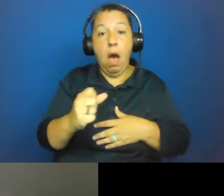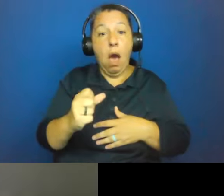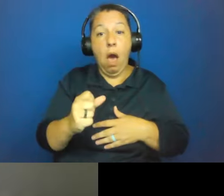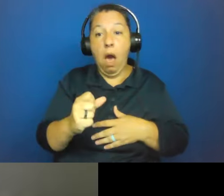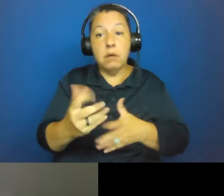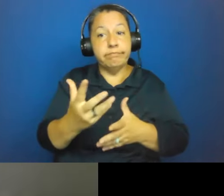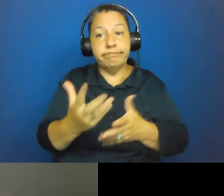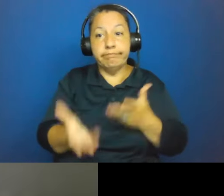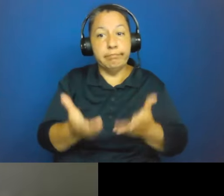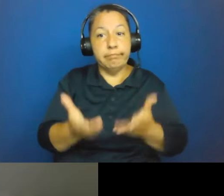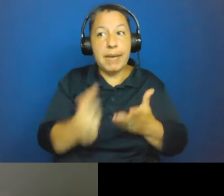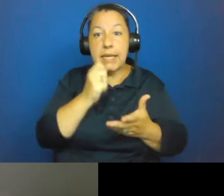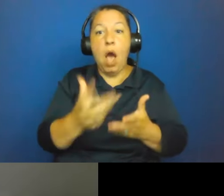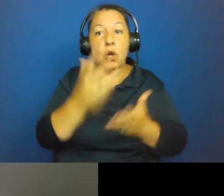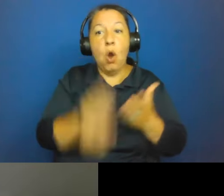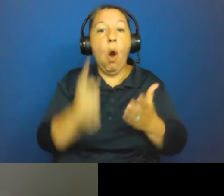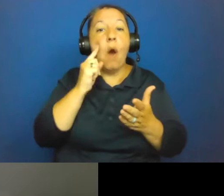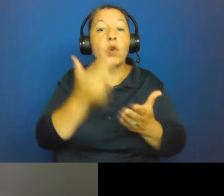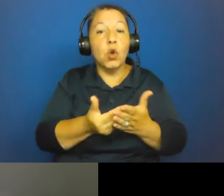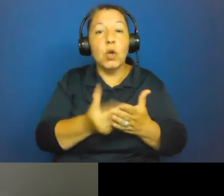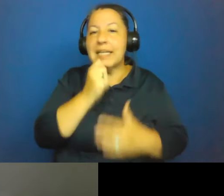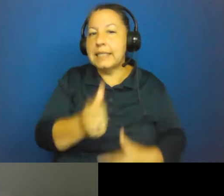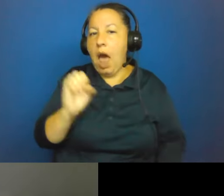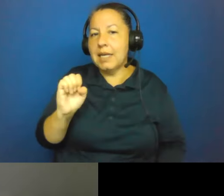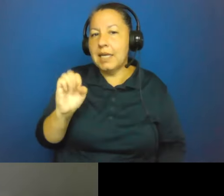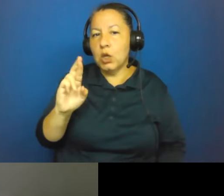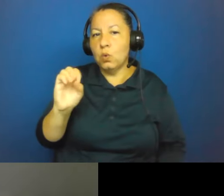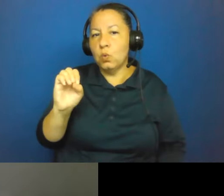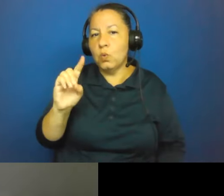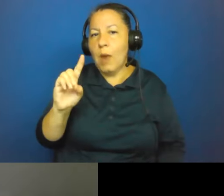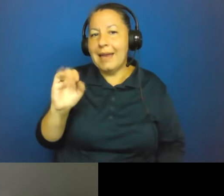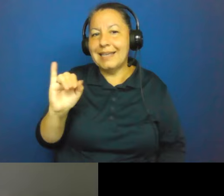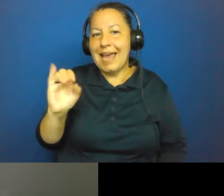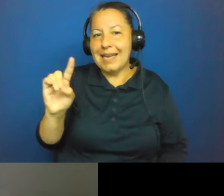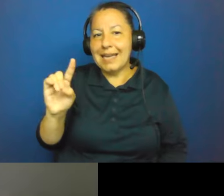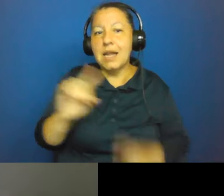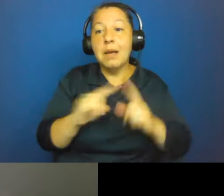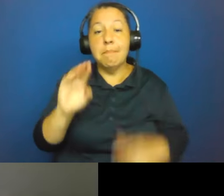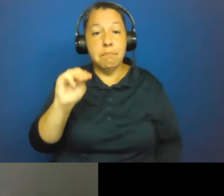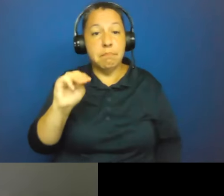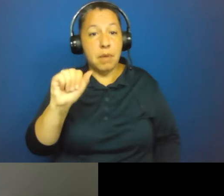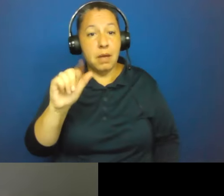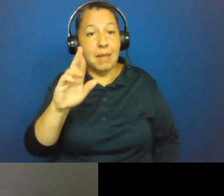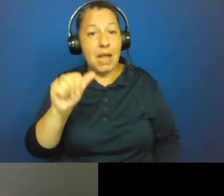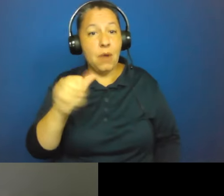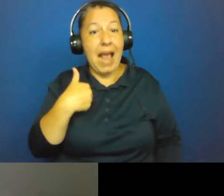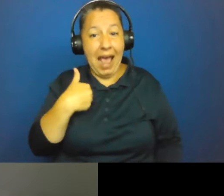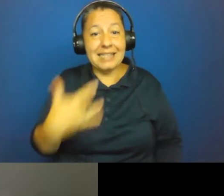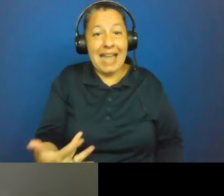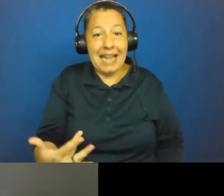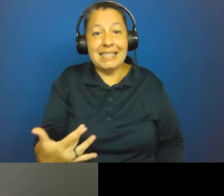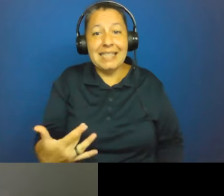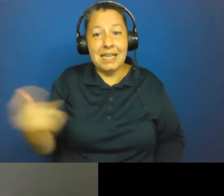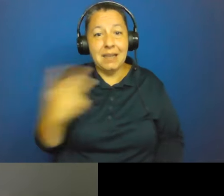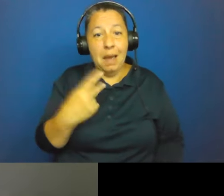And malaria is something that has a tendency to come back. So we've eliminated malaria twice, in fact. In fact, malaria